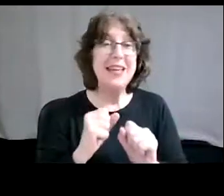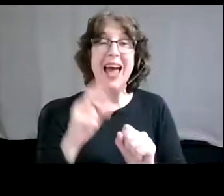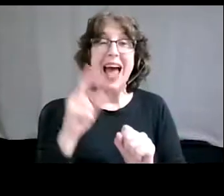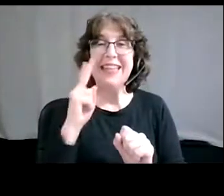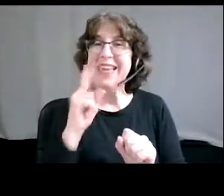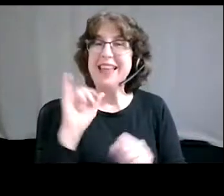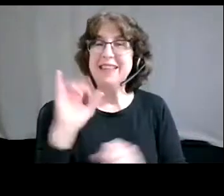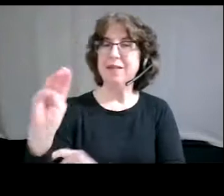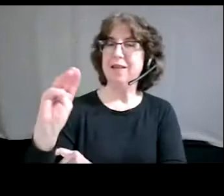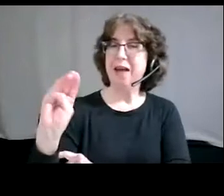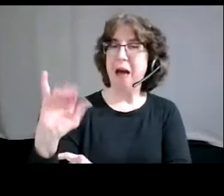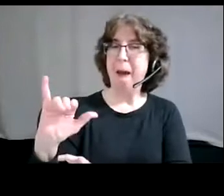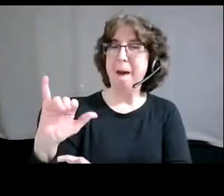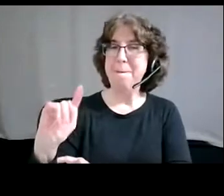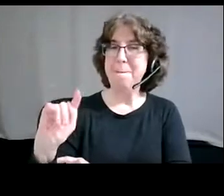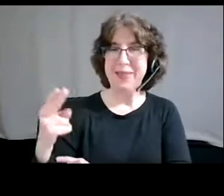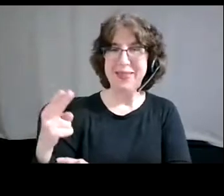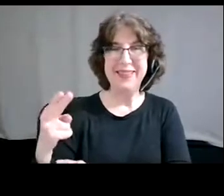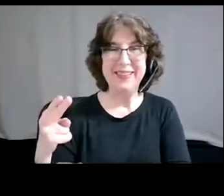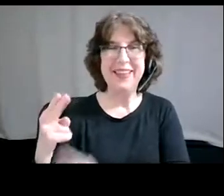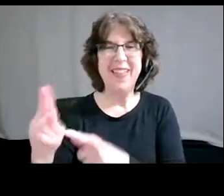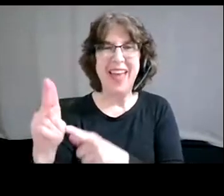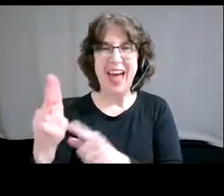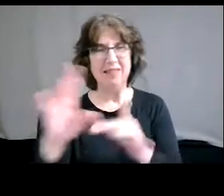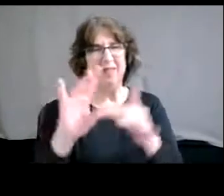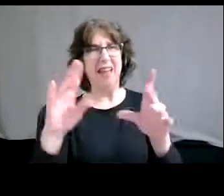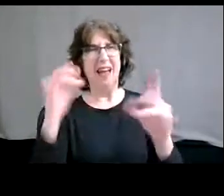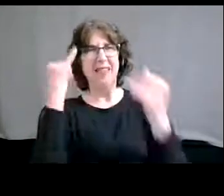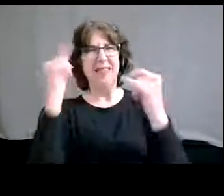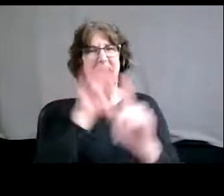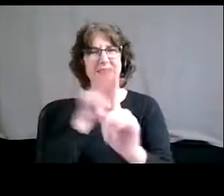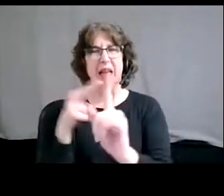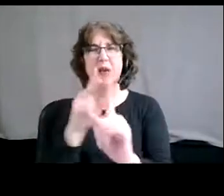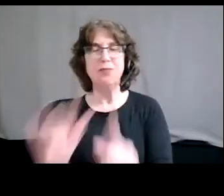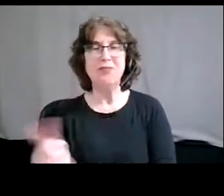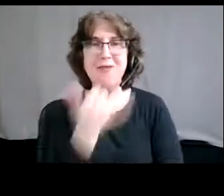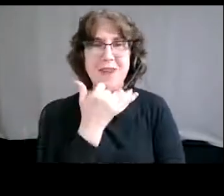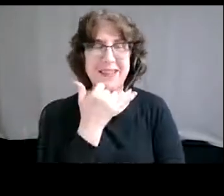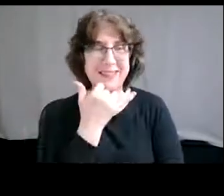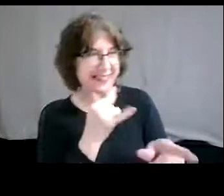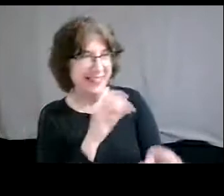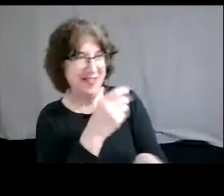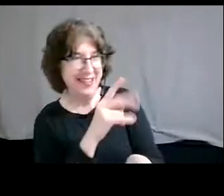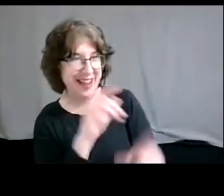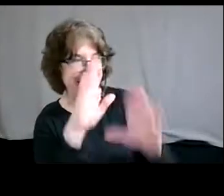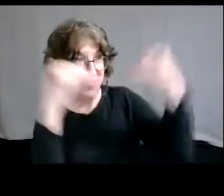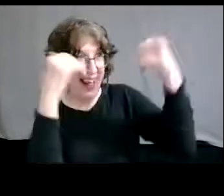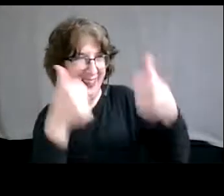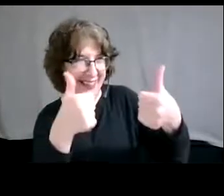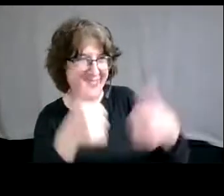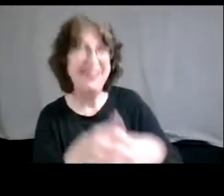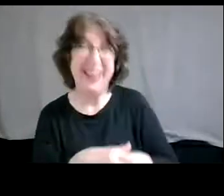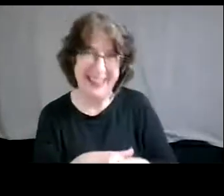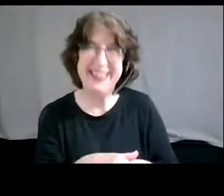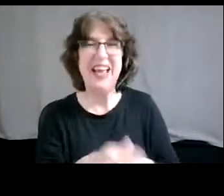smiling. So I, I am interested to know Christiana, like what, what, where your head is at right now. Um, because it's, it's,